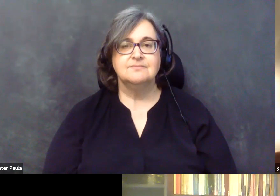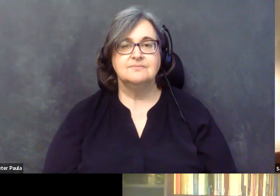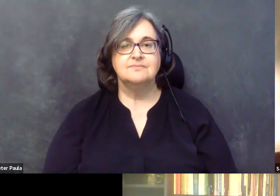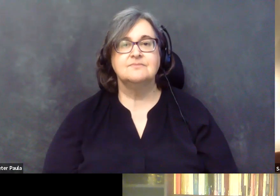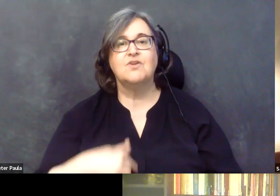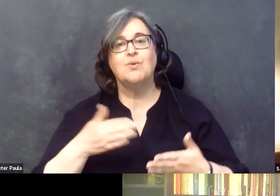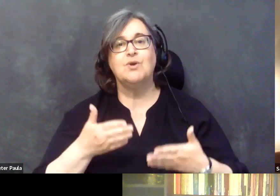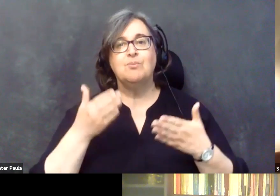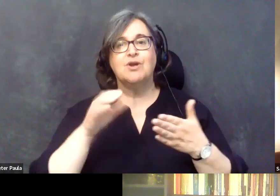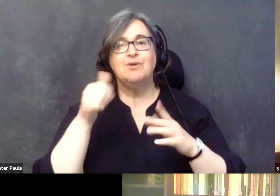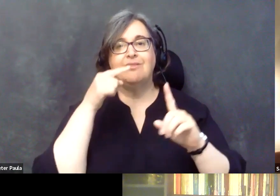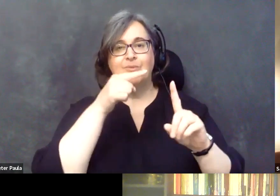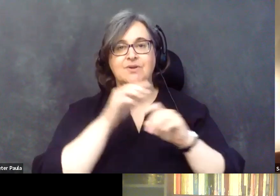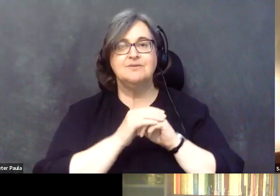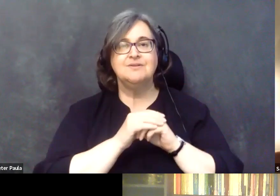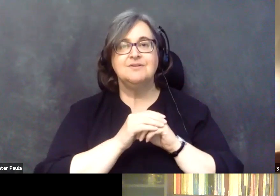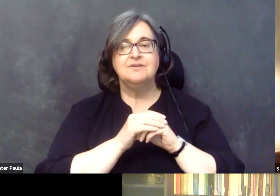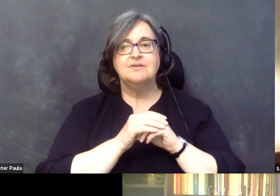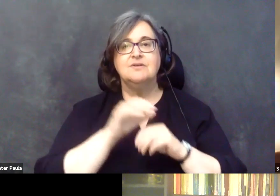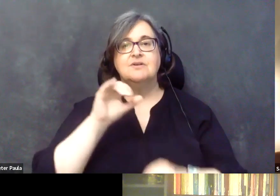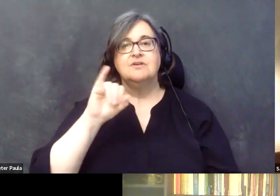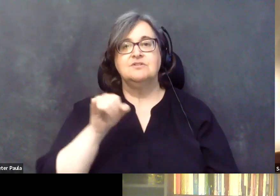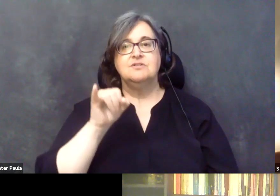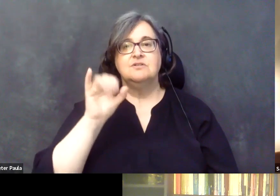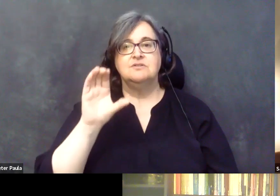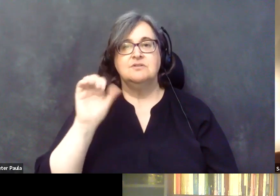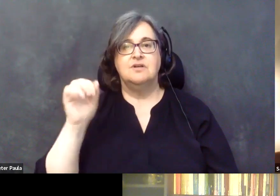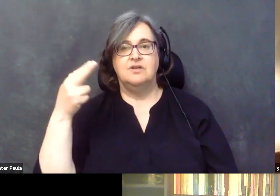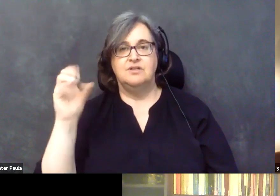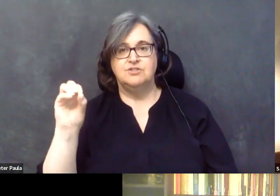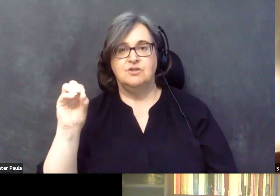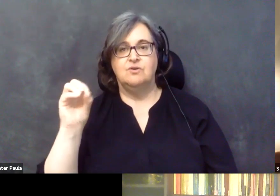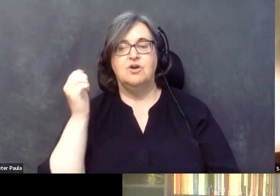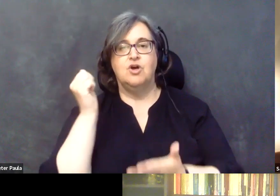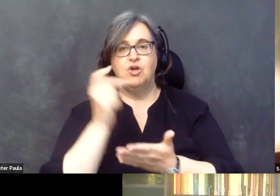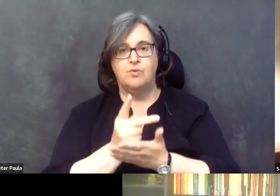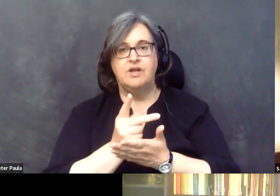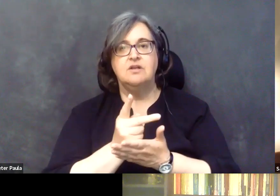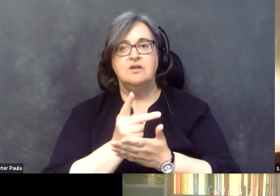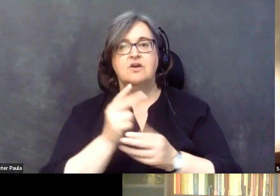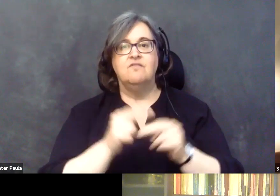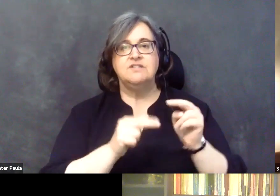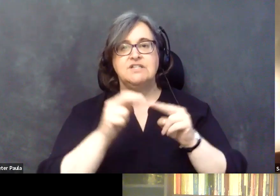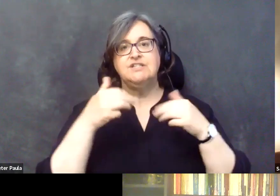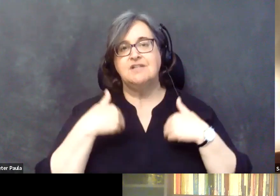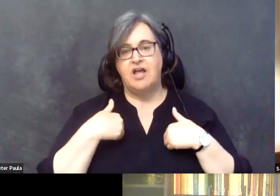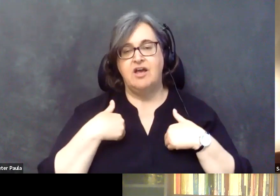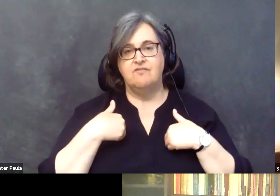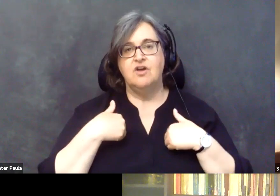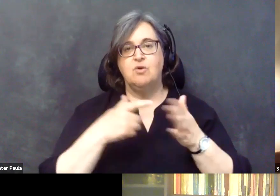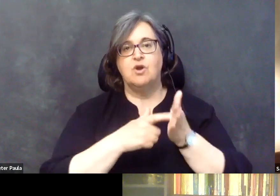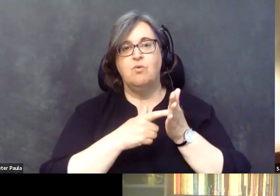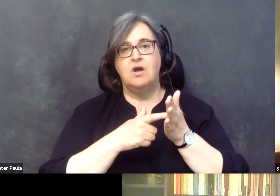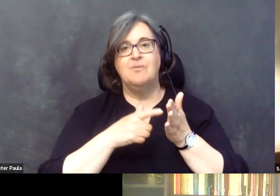bring up another point, in fact, JCO accredited facilities have a requirement that they have to look at,